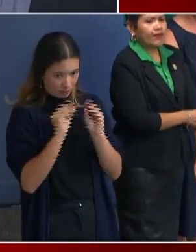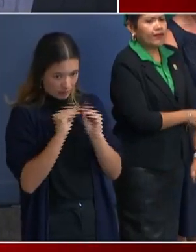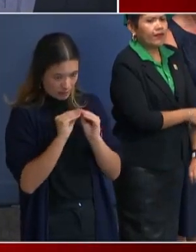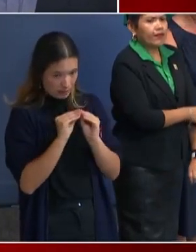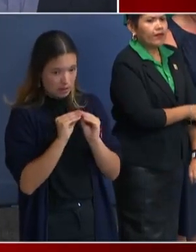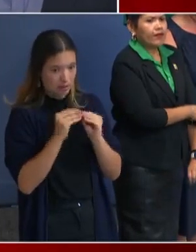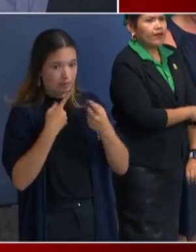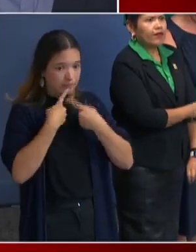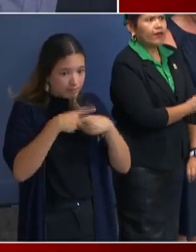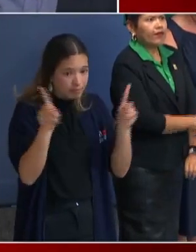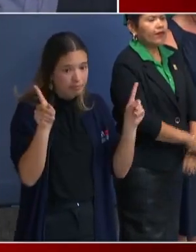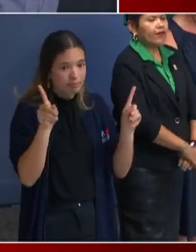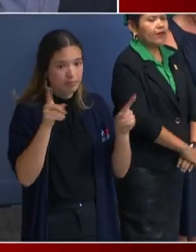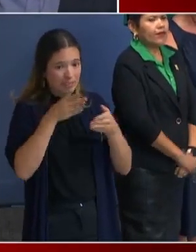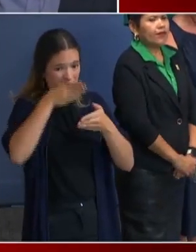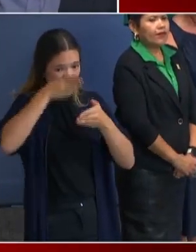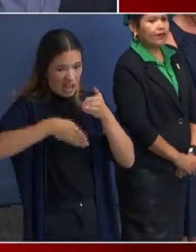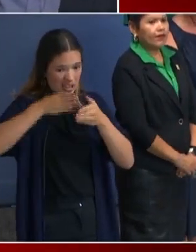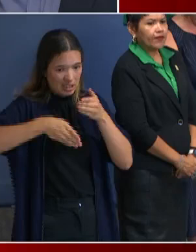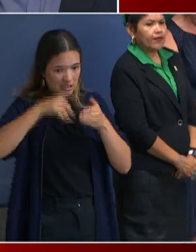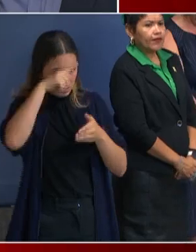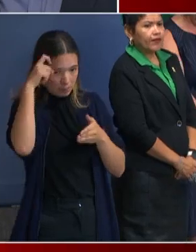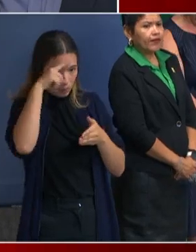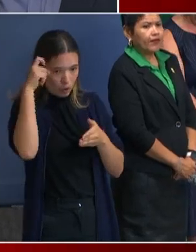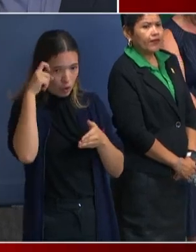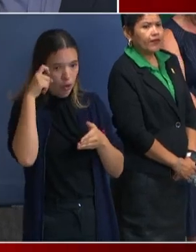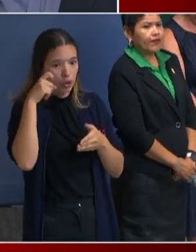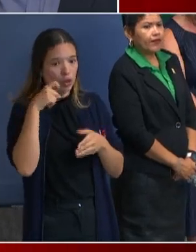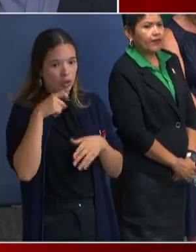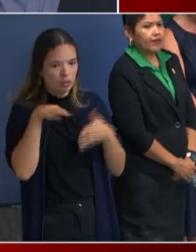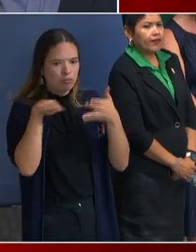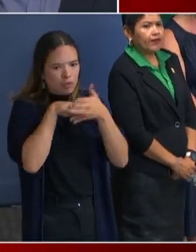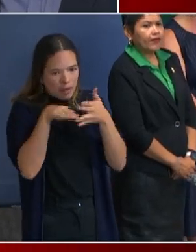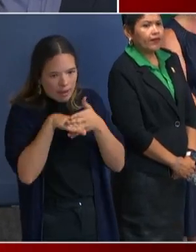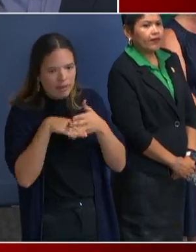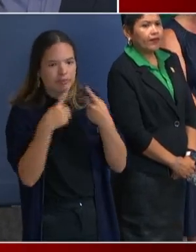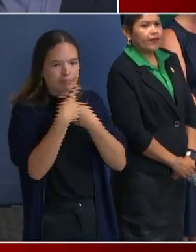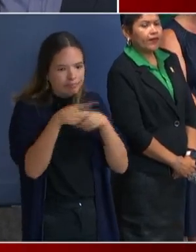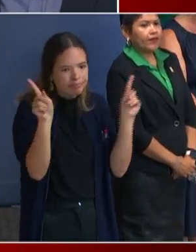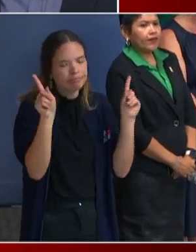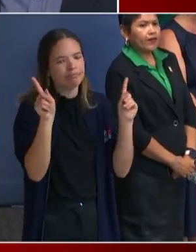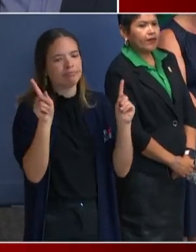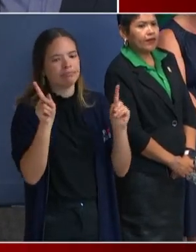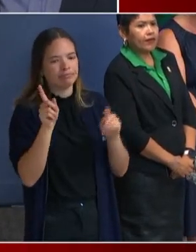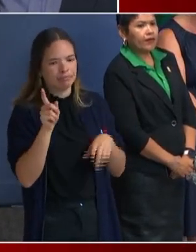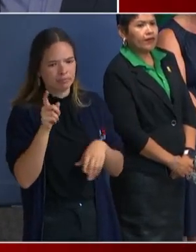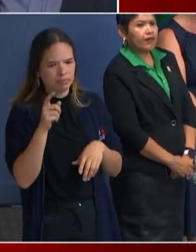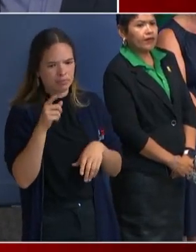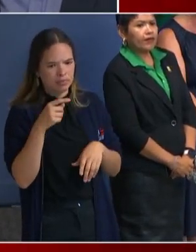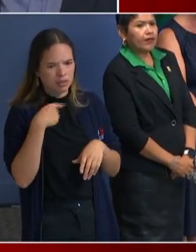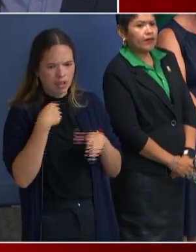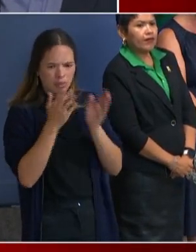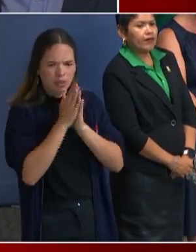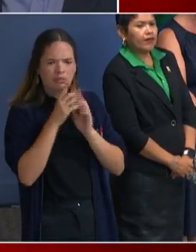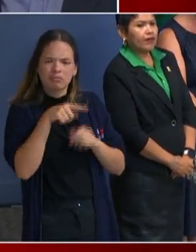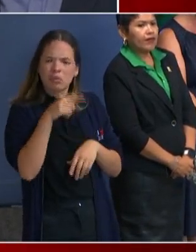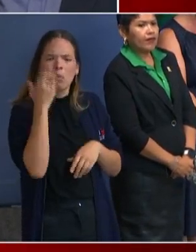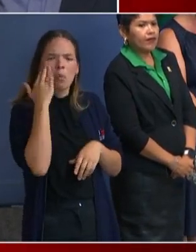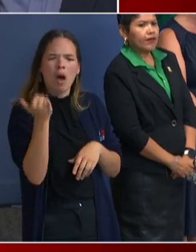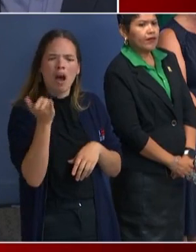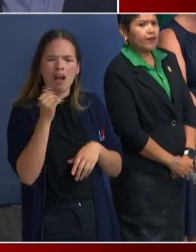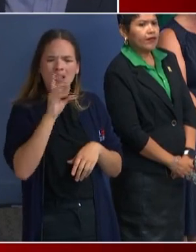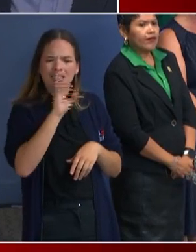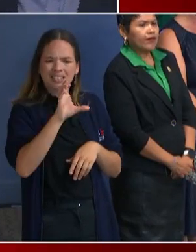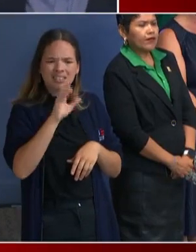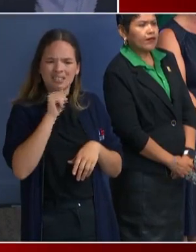the end of summer when you're going out on summer break. And I think it's a legitimate question to ask why the city didn't just put out a notice to parents